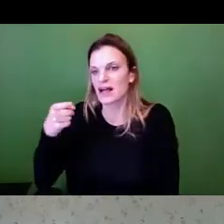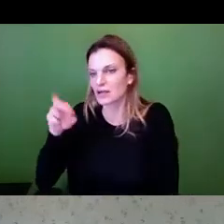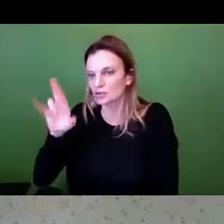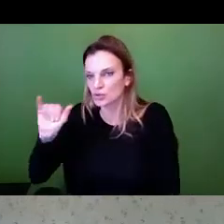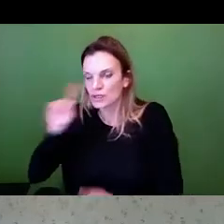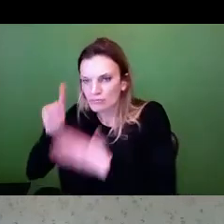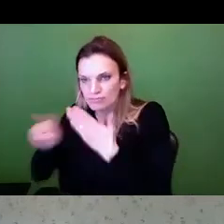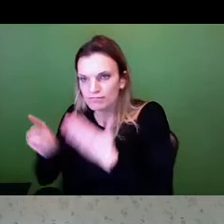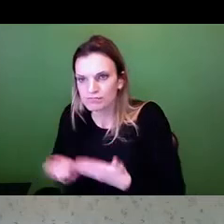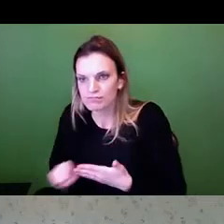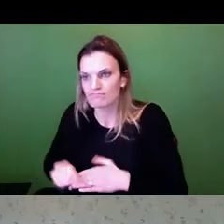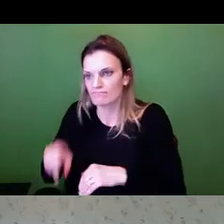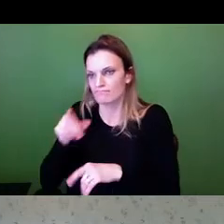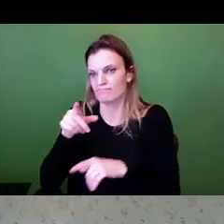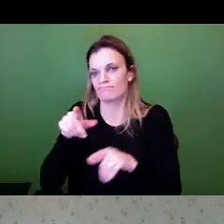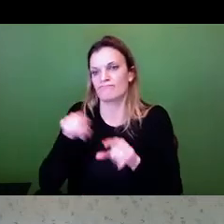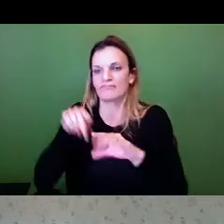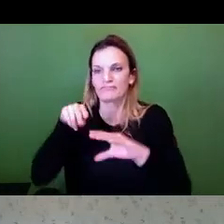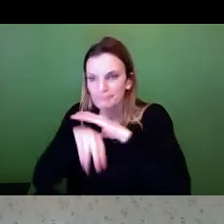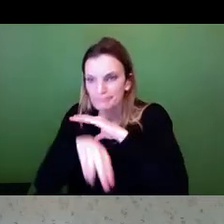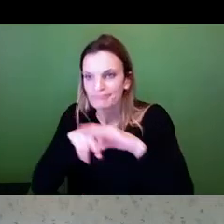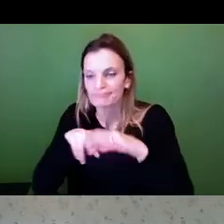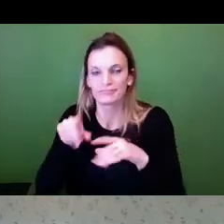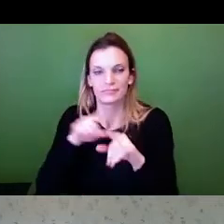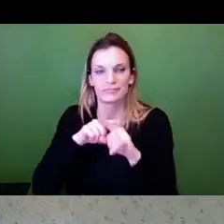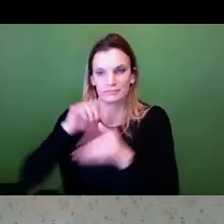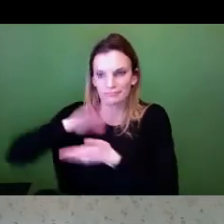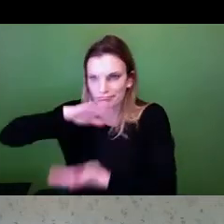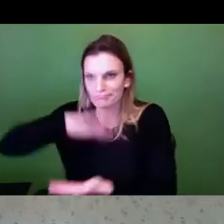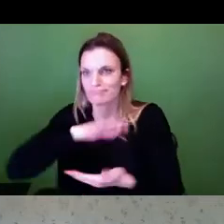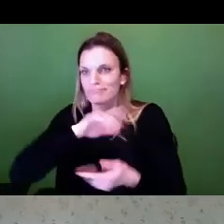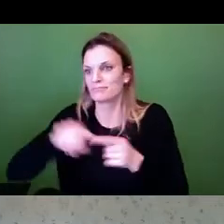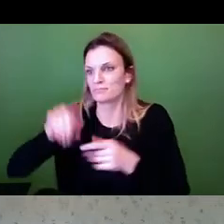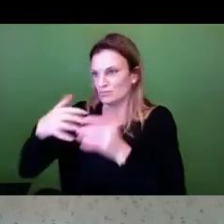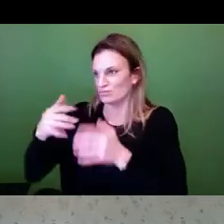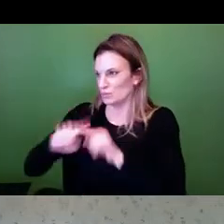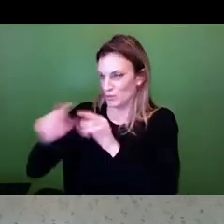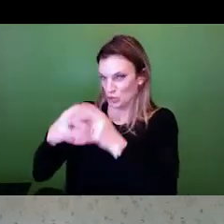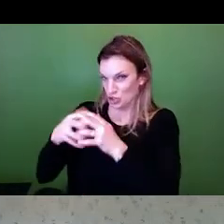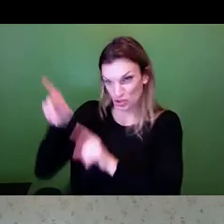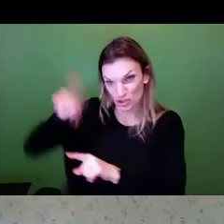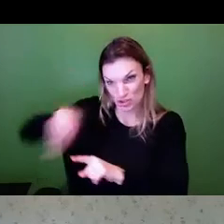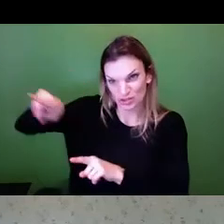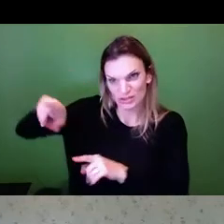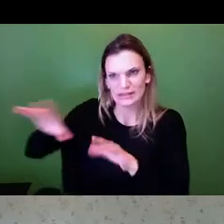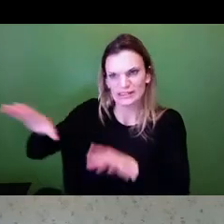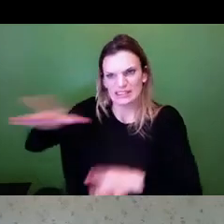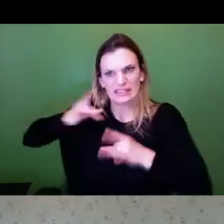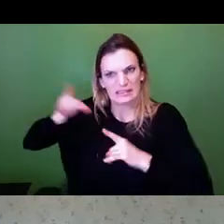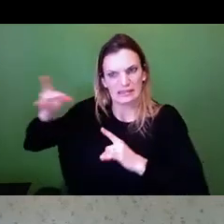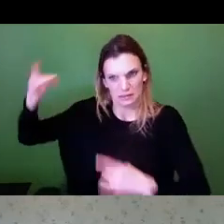well as things like the mammography machines. So MIOSHA goes out and checks those various